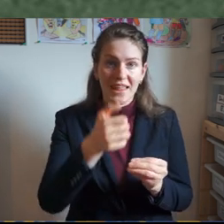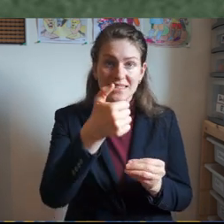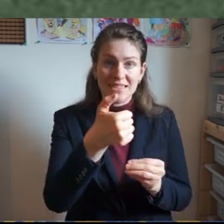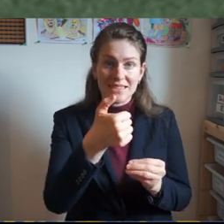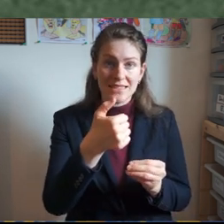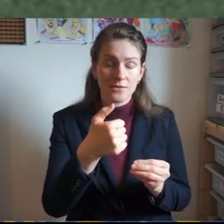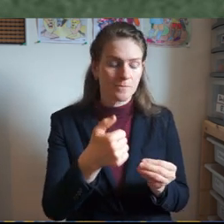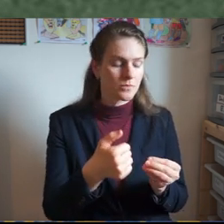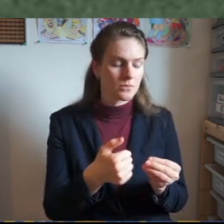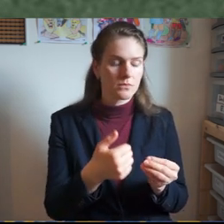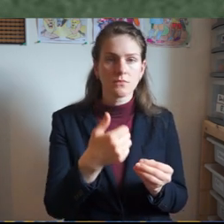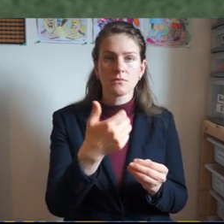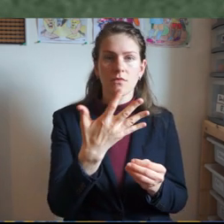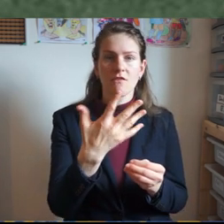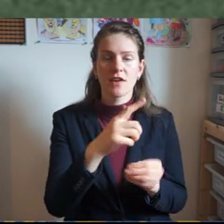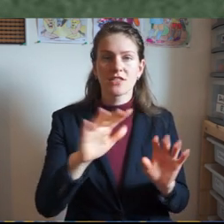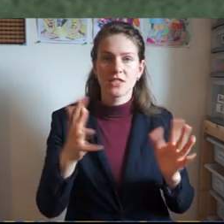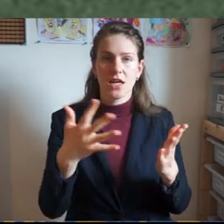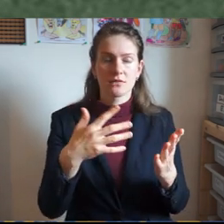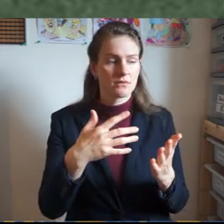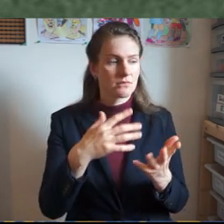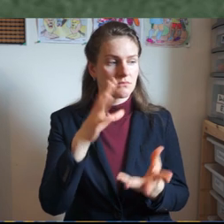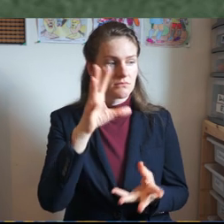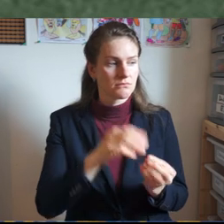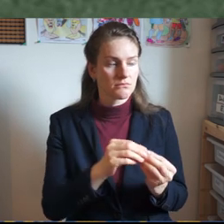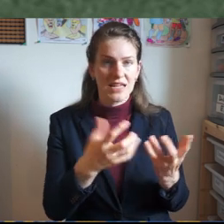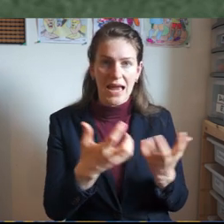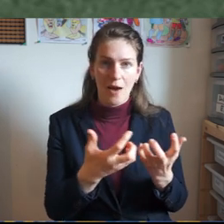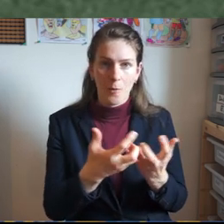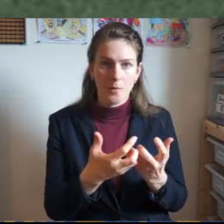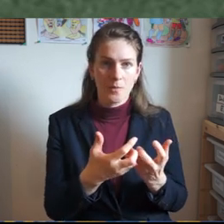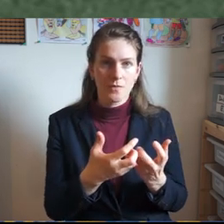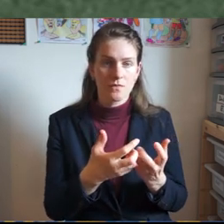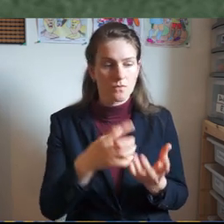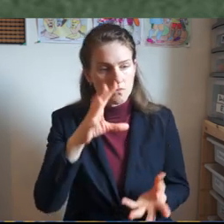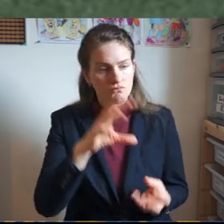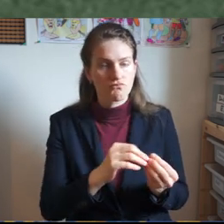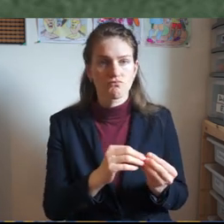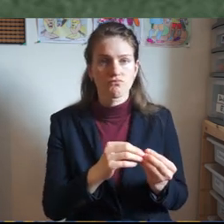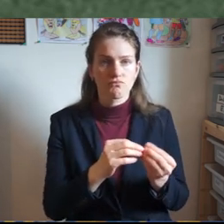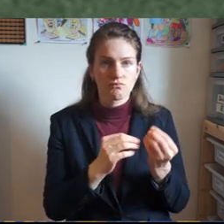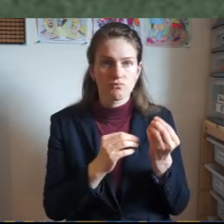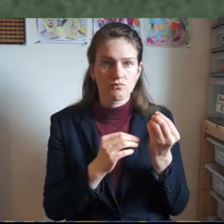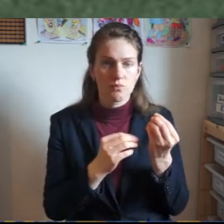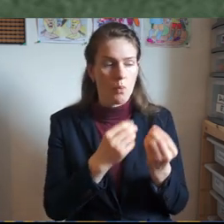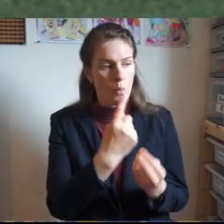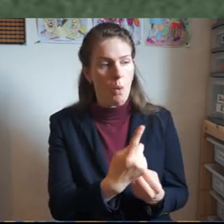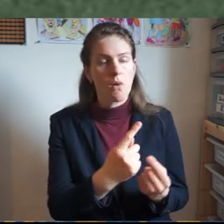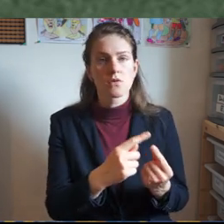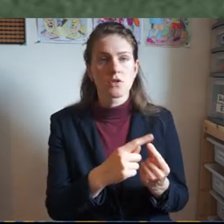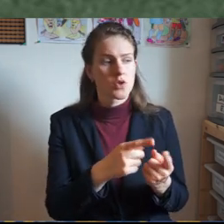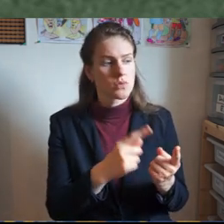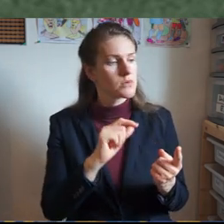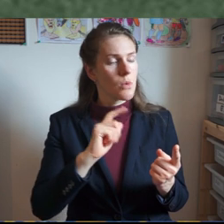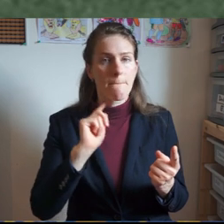end. So he gives him thou shalt do no murder thou shalt not